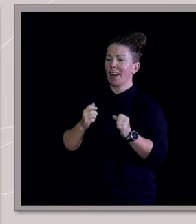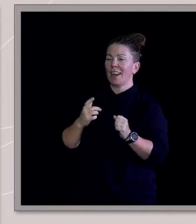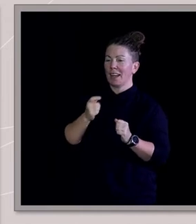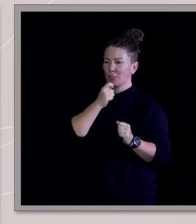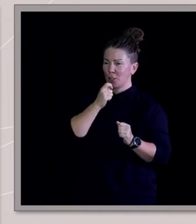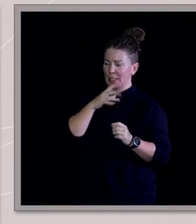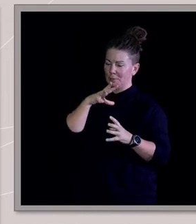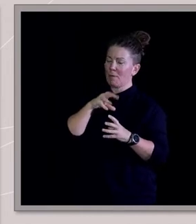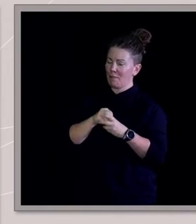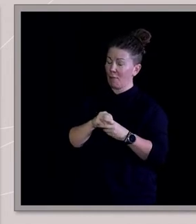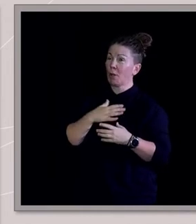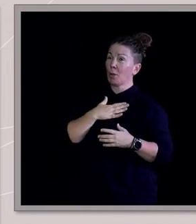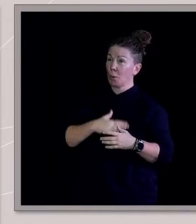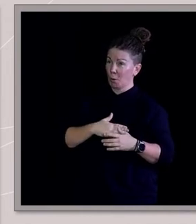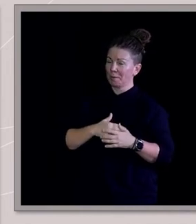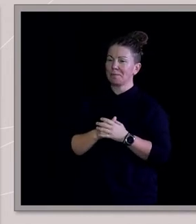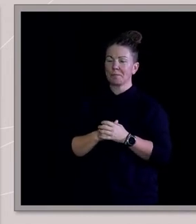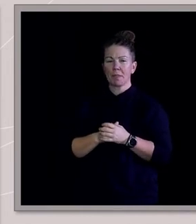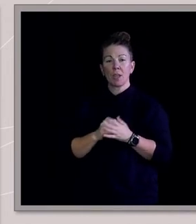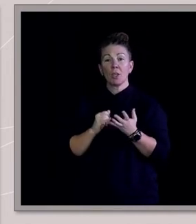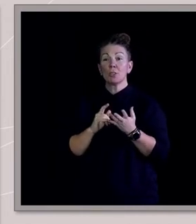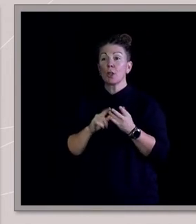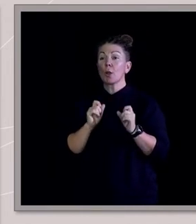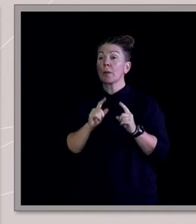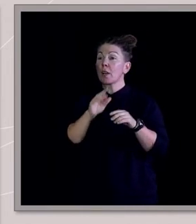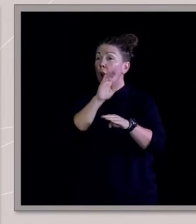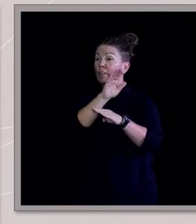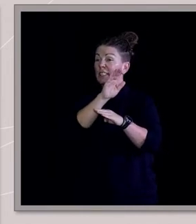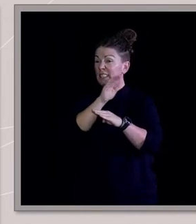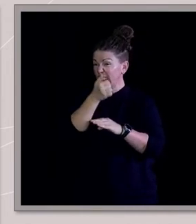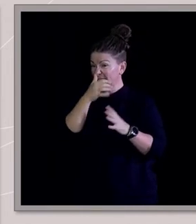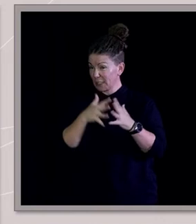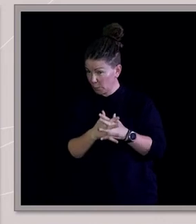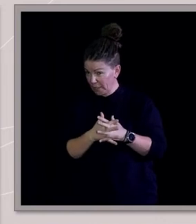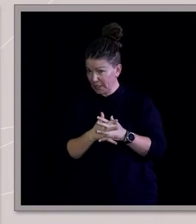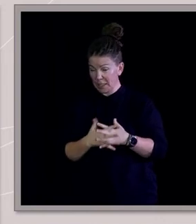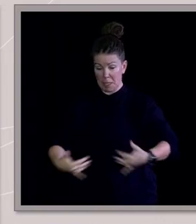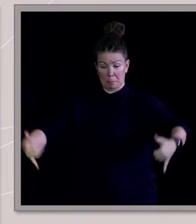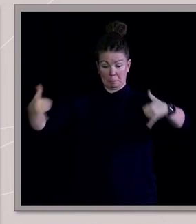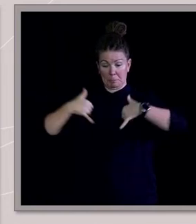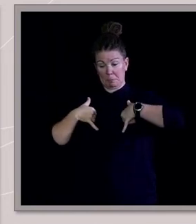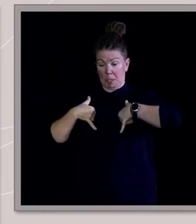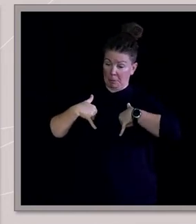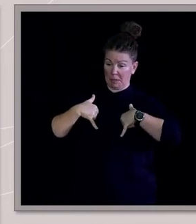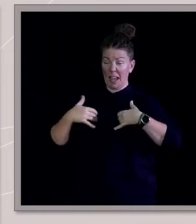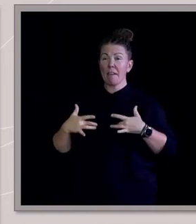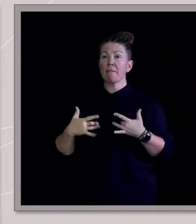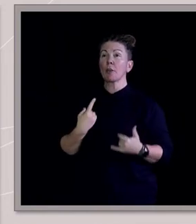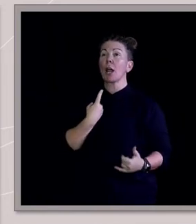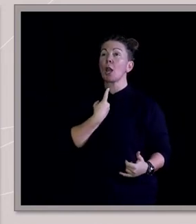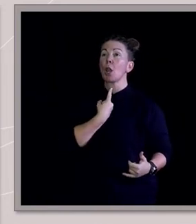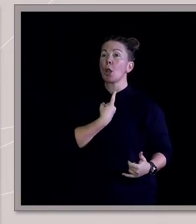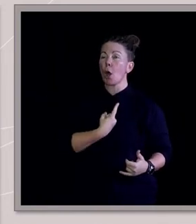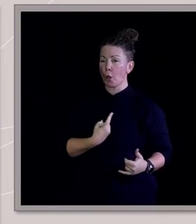So I go on this overseas trip and I go alone and I backpack and I've never felt so lonely, never felt so exhilarated.